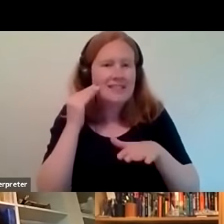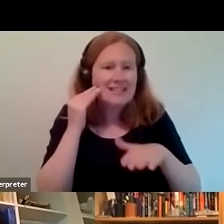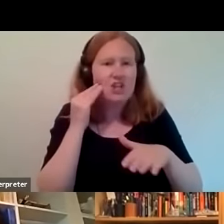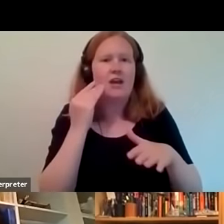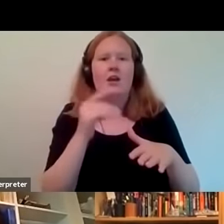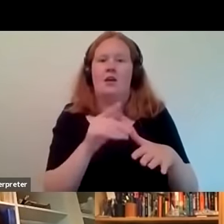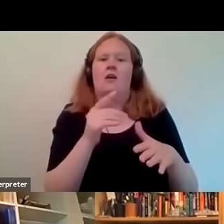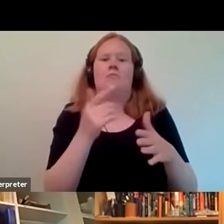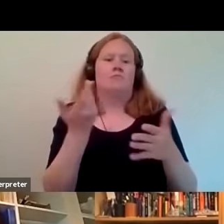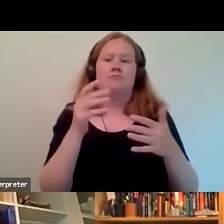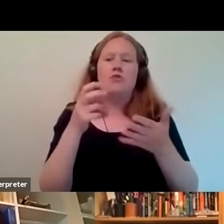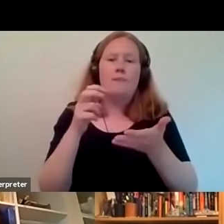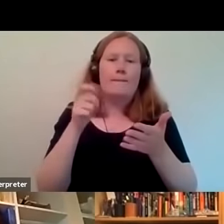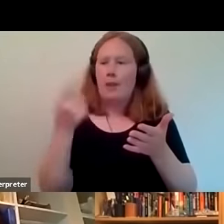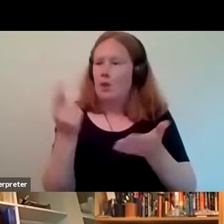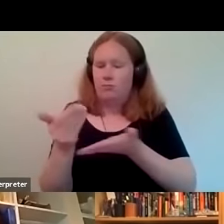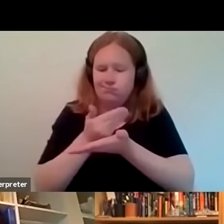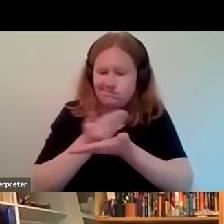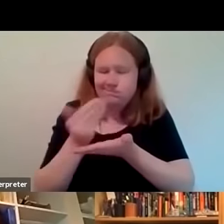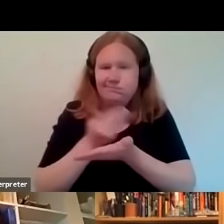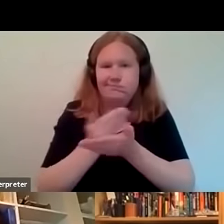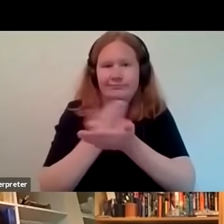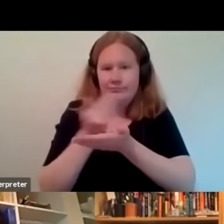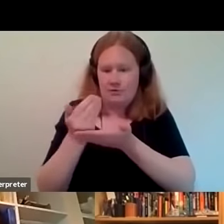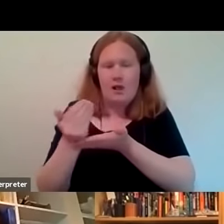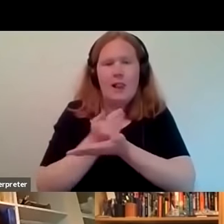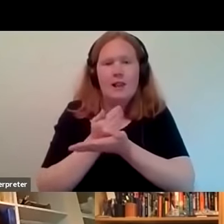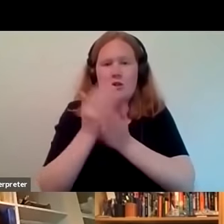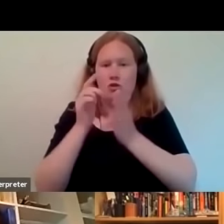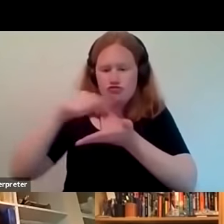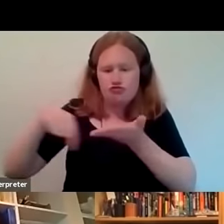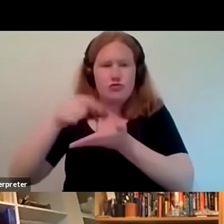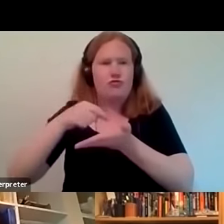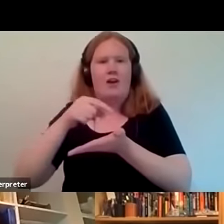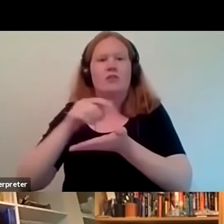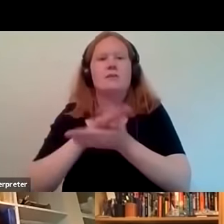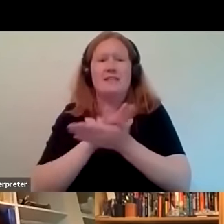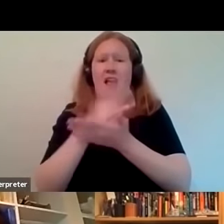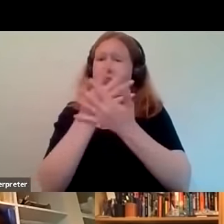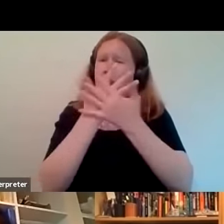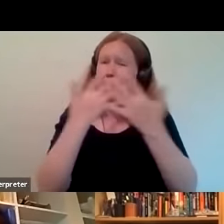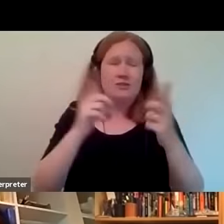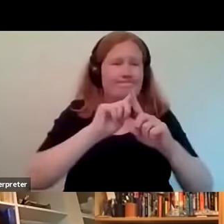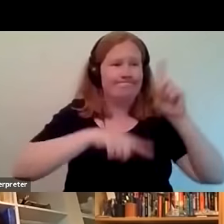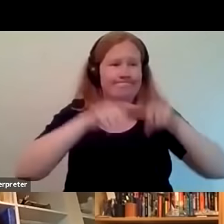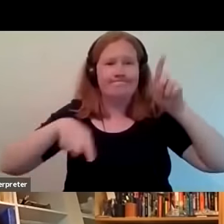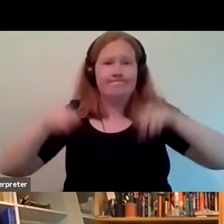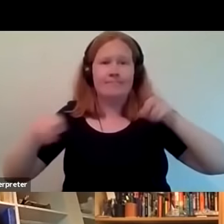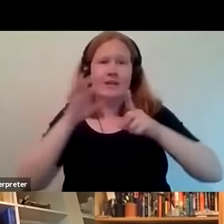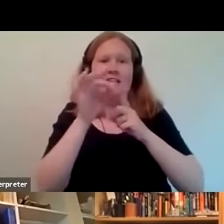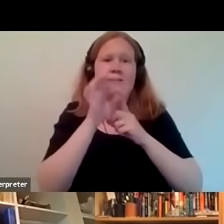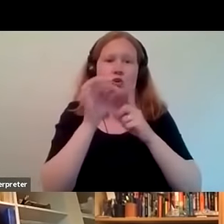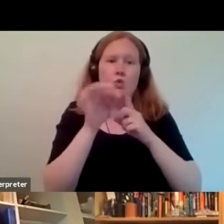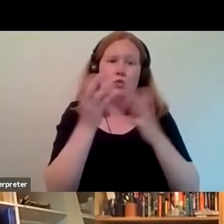record collectors it's just a huge selection of different um interviews that you can find in the archive amazing